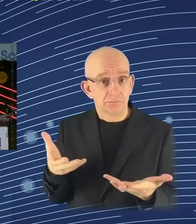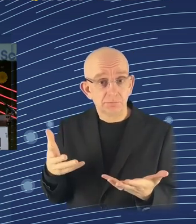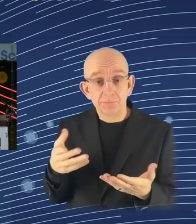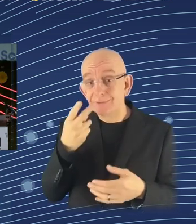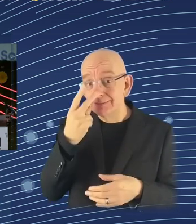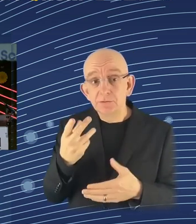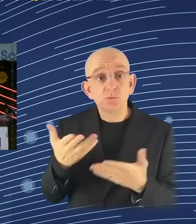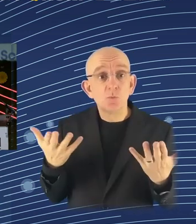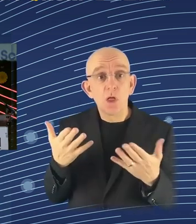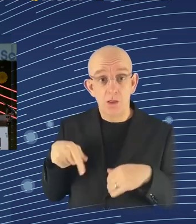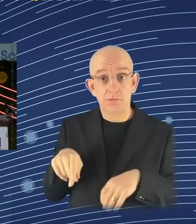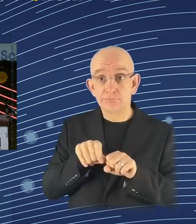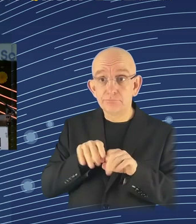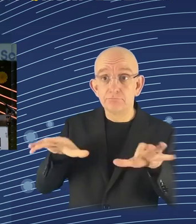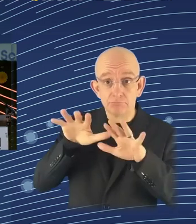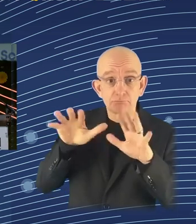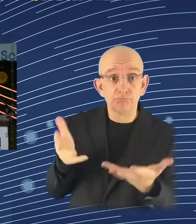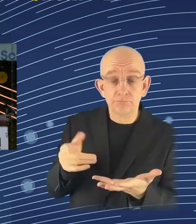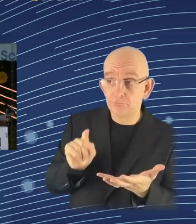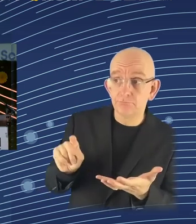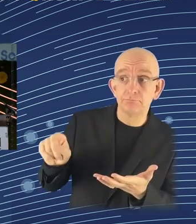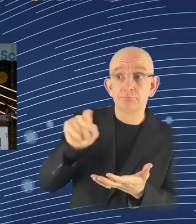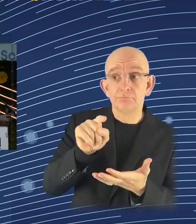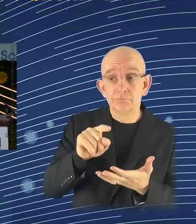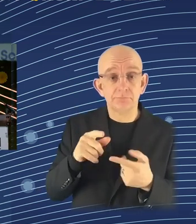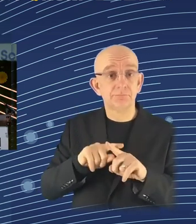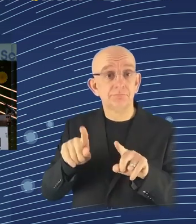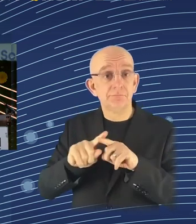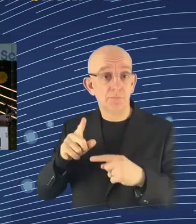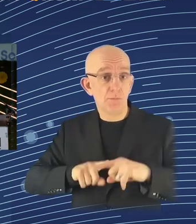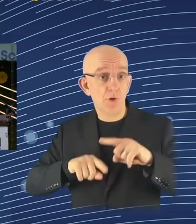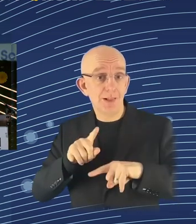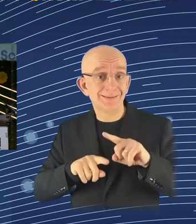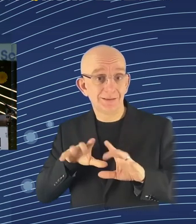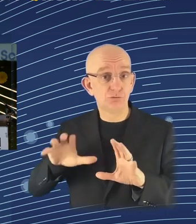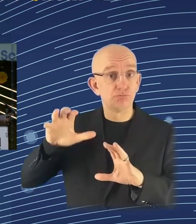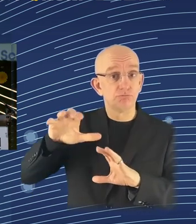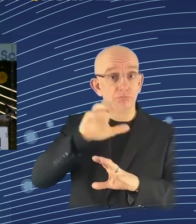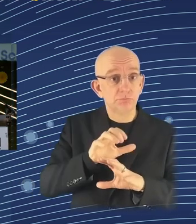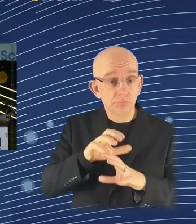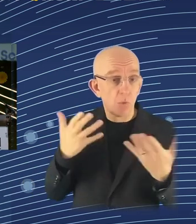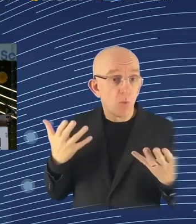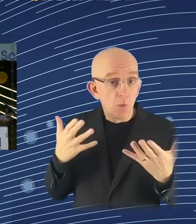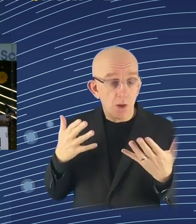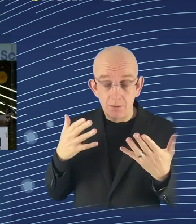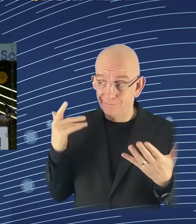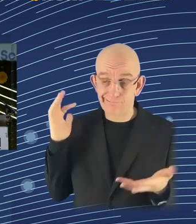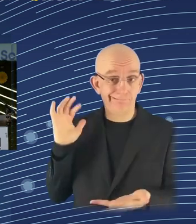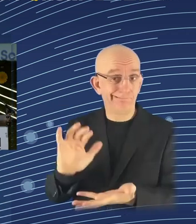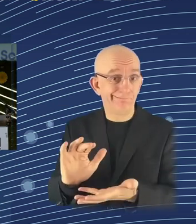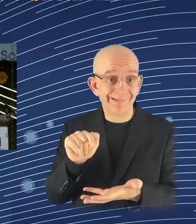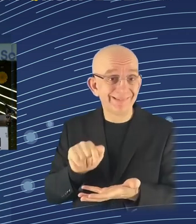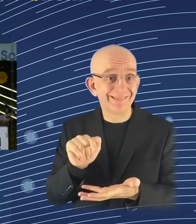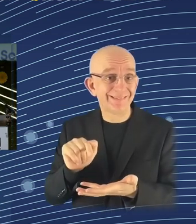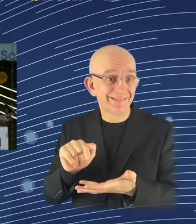deteriorating geopolitics, because as I mentioned before, the only accurate prediction economists have ever made is that bad politics brings